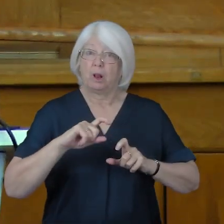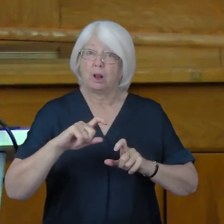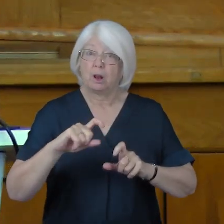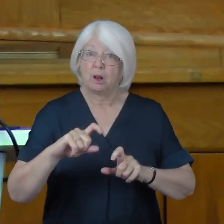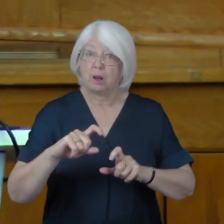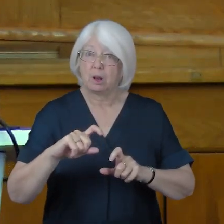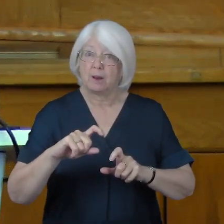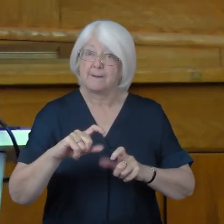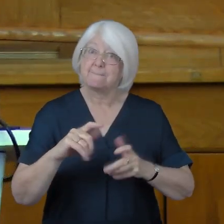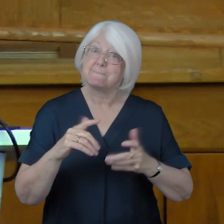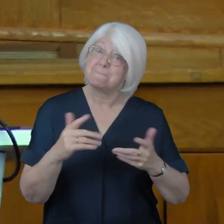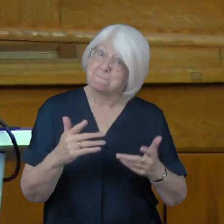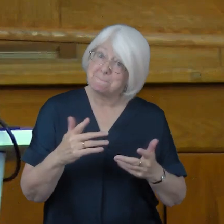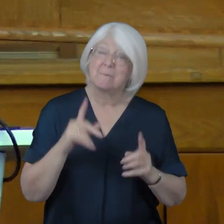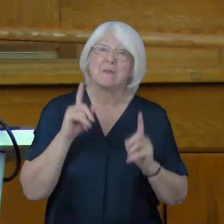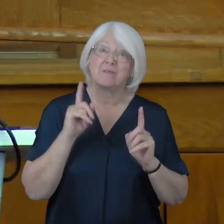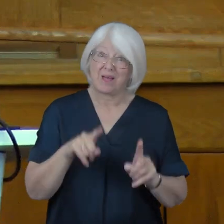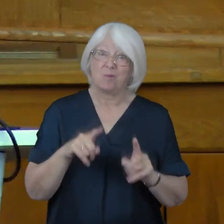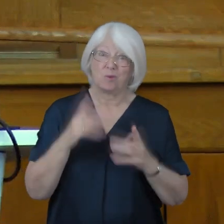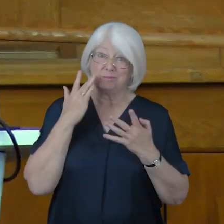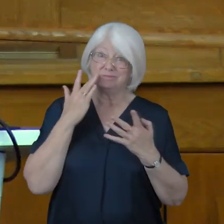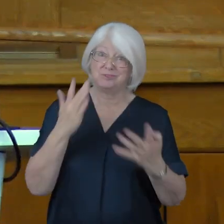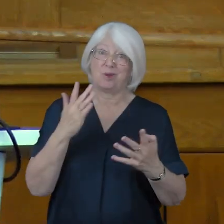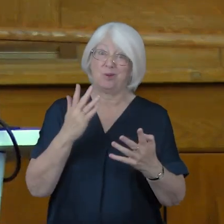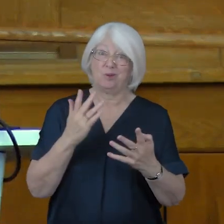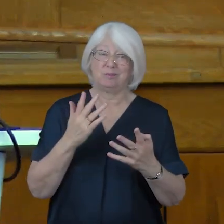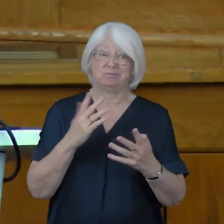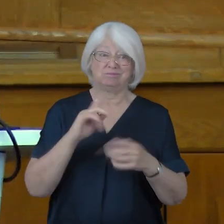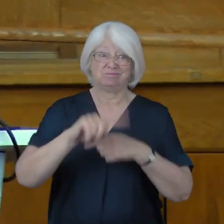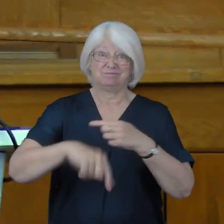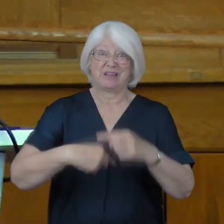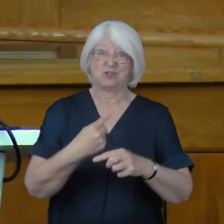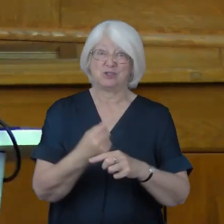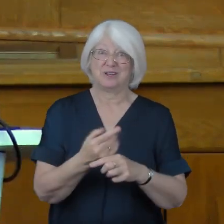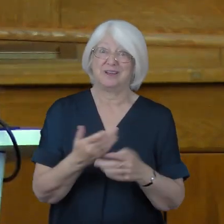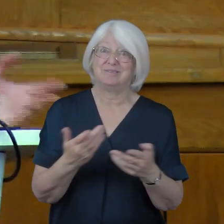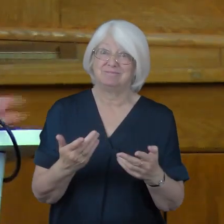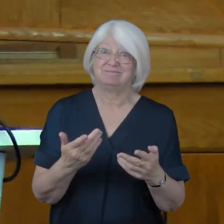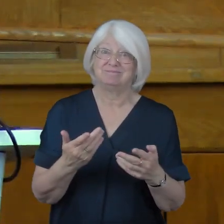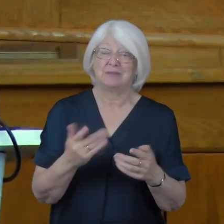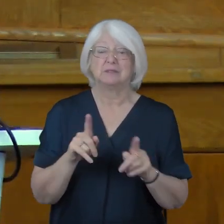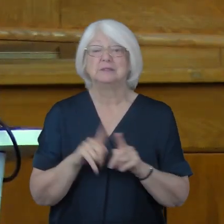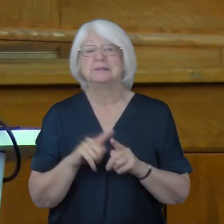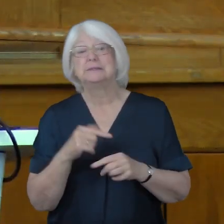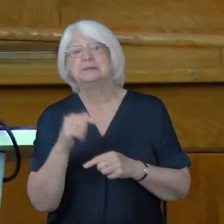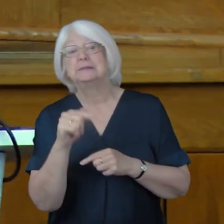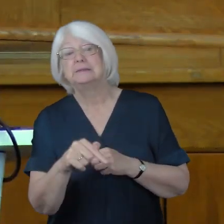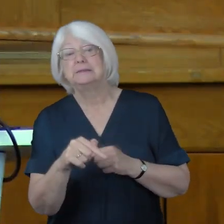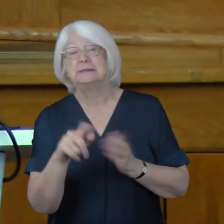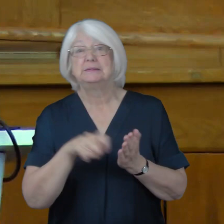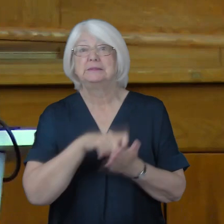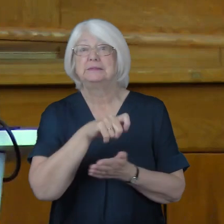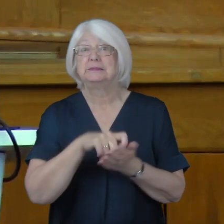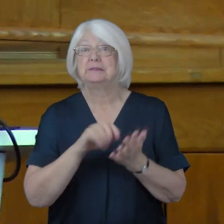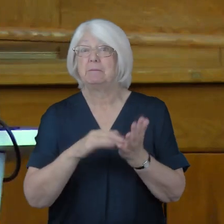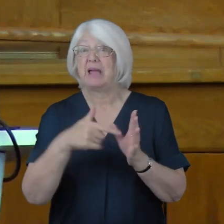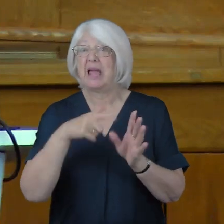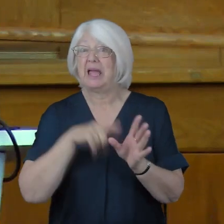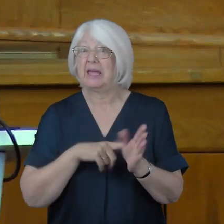will face that head-on in the next 12 months as we come to the elections next May.